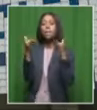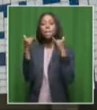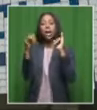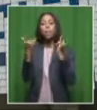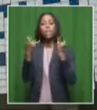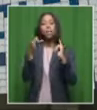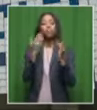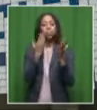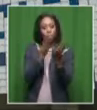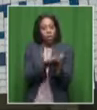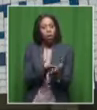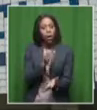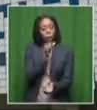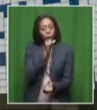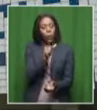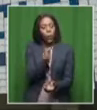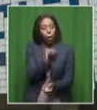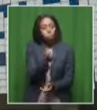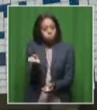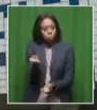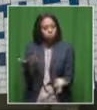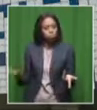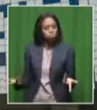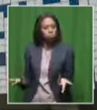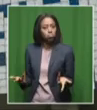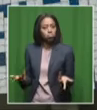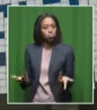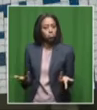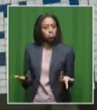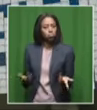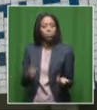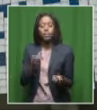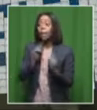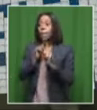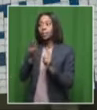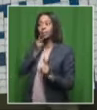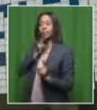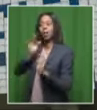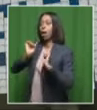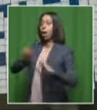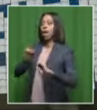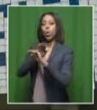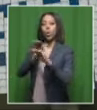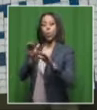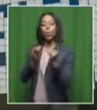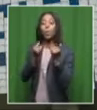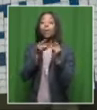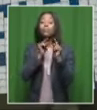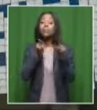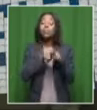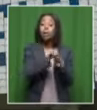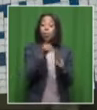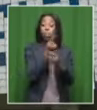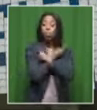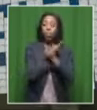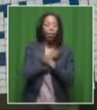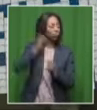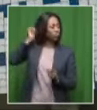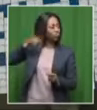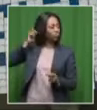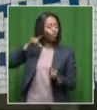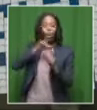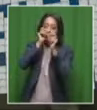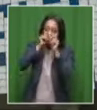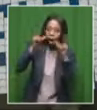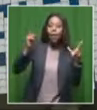you find a lot of hopeless smoking, even if they're not smoking cigarettes. So it's either the establishment themselves are ignorant, or they